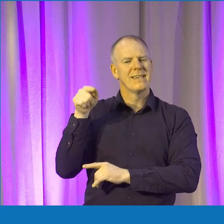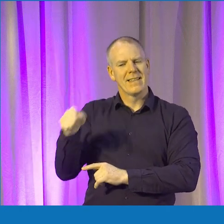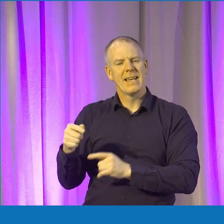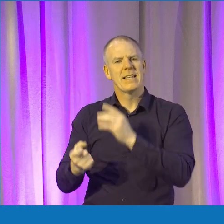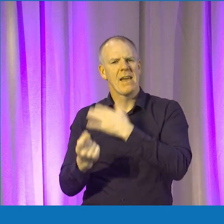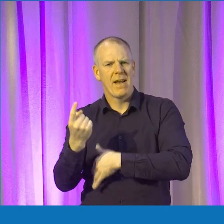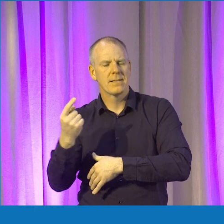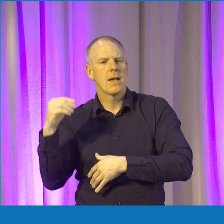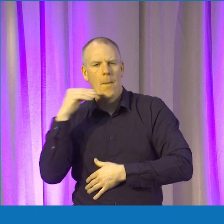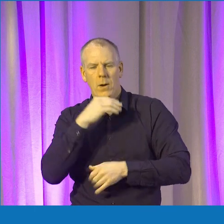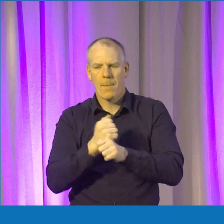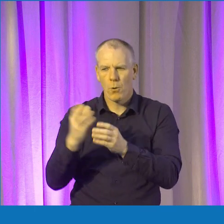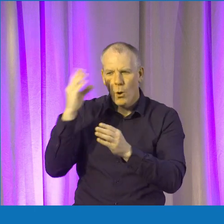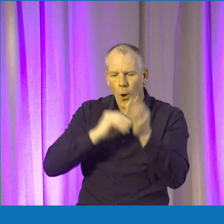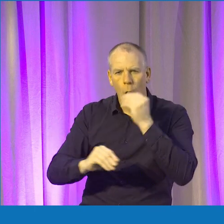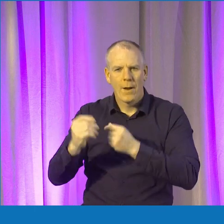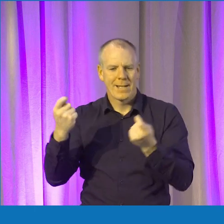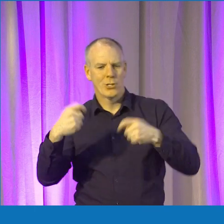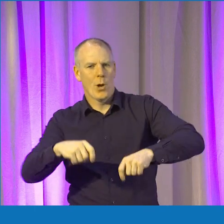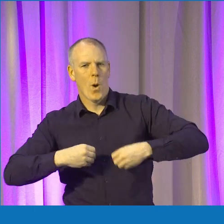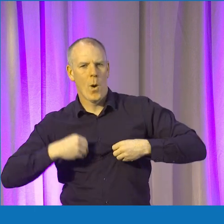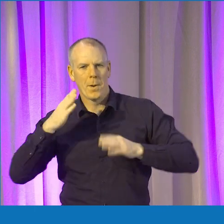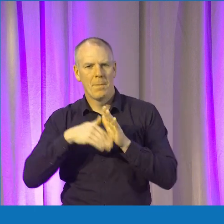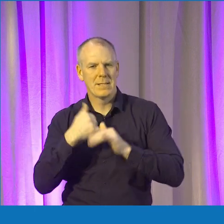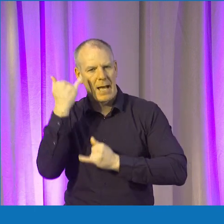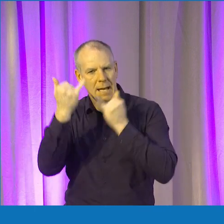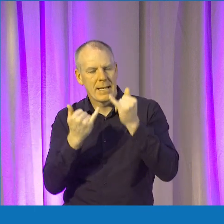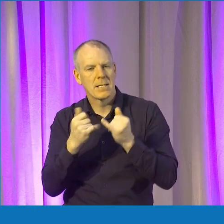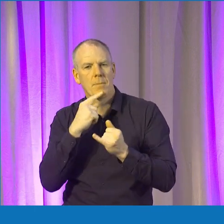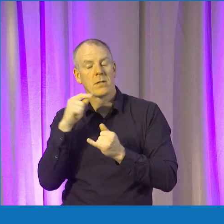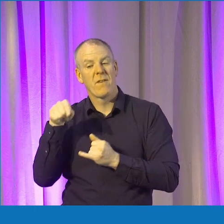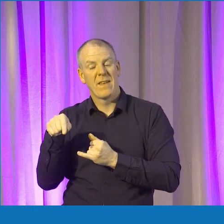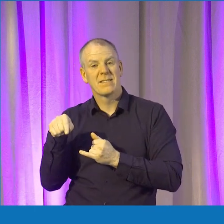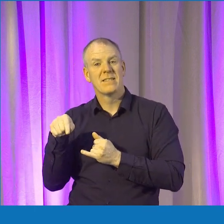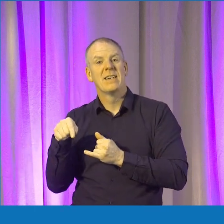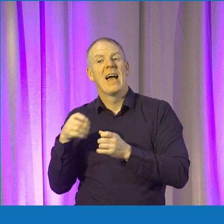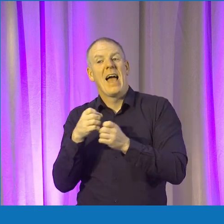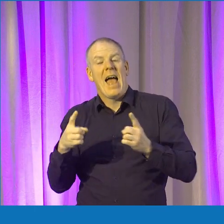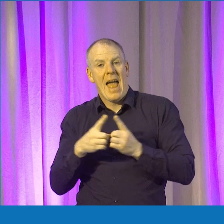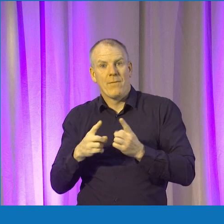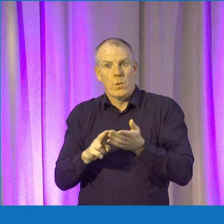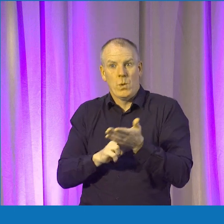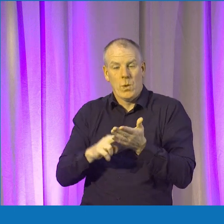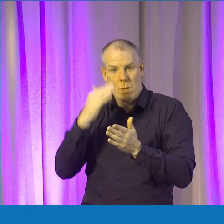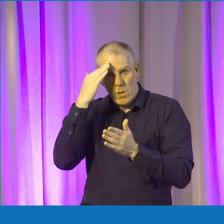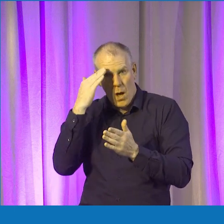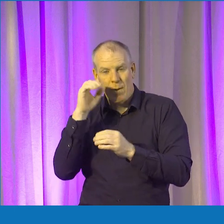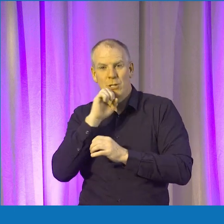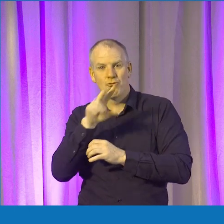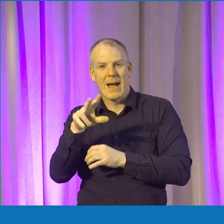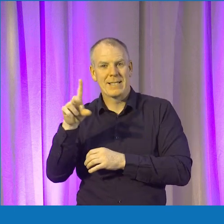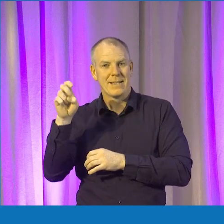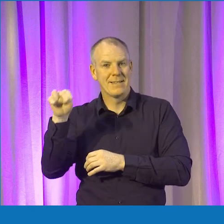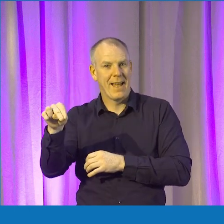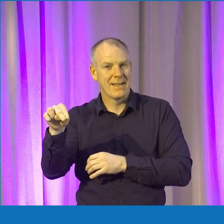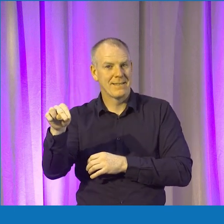important to just learning about and sharing your businesses. When it comes to pitching events, though, the name that everybody tends to know is Dragon's Den.